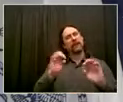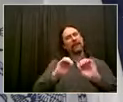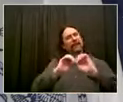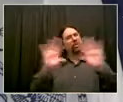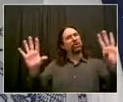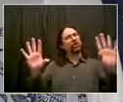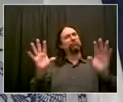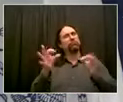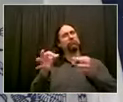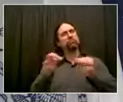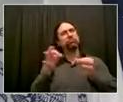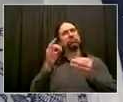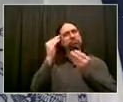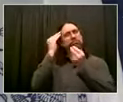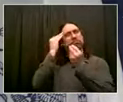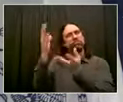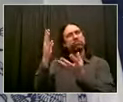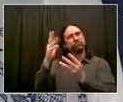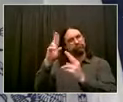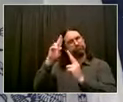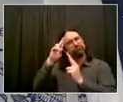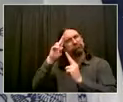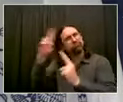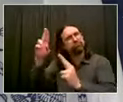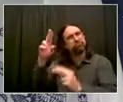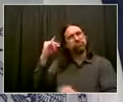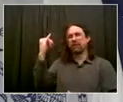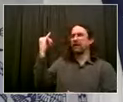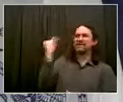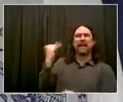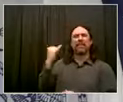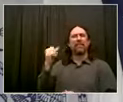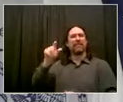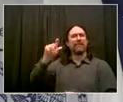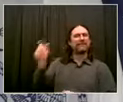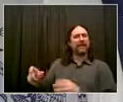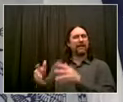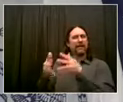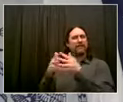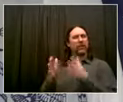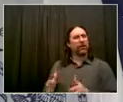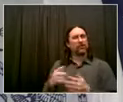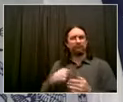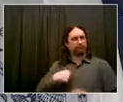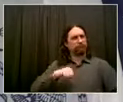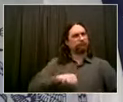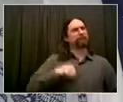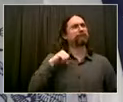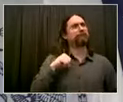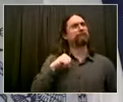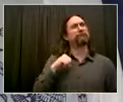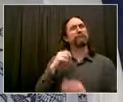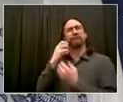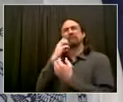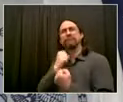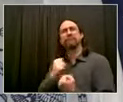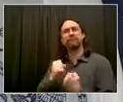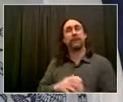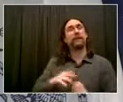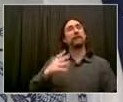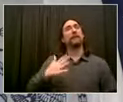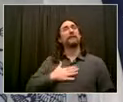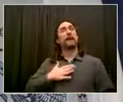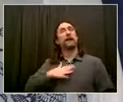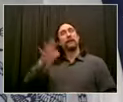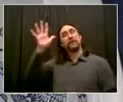my heritage all the time. You know, I honor my grandparents, Giovanni and Anna, who came here from southern Italy. I've been